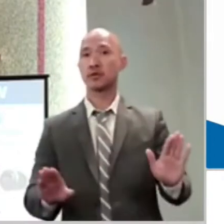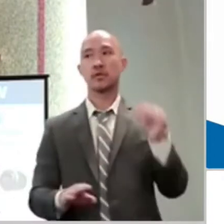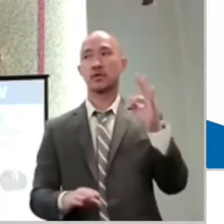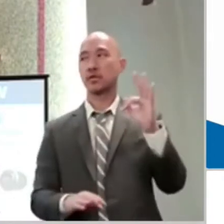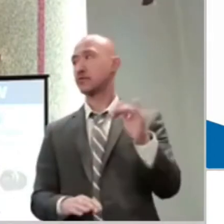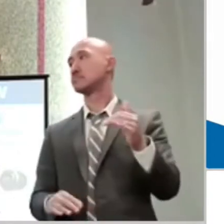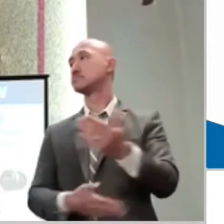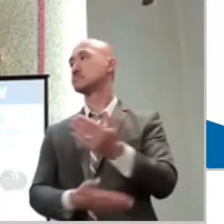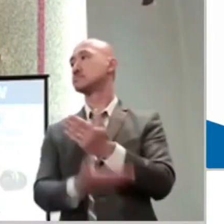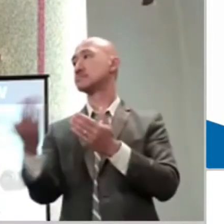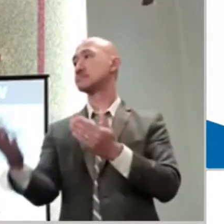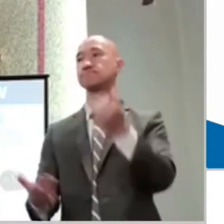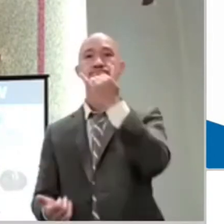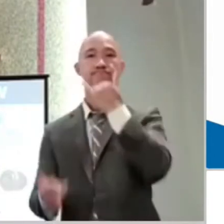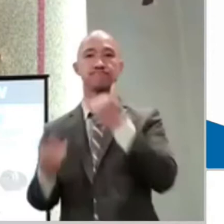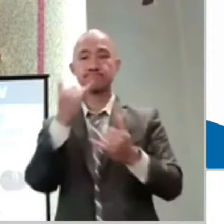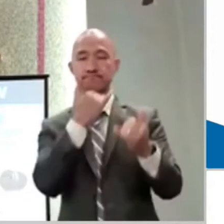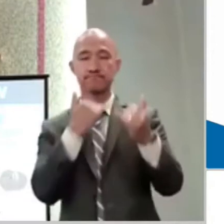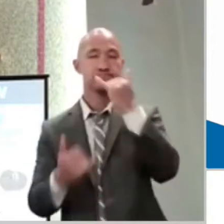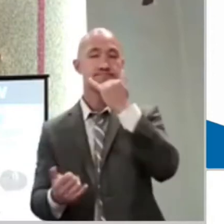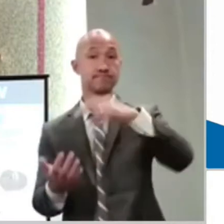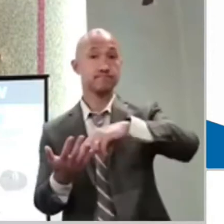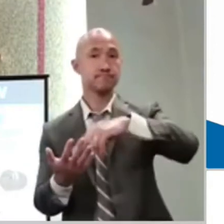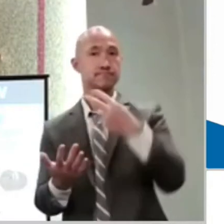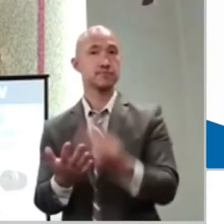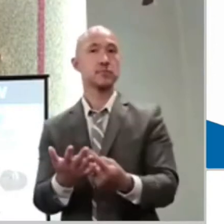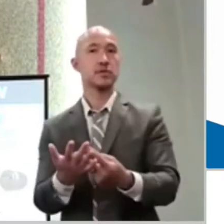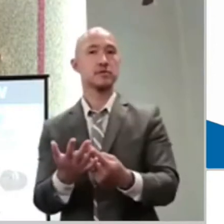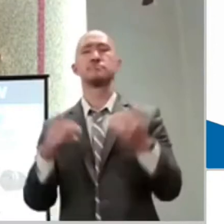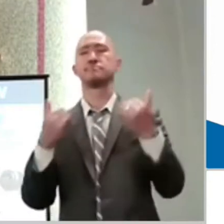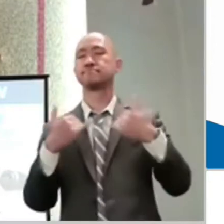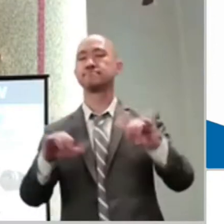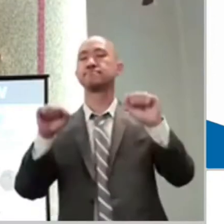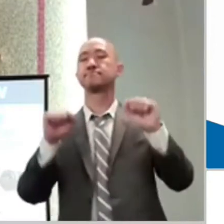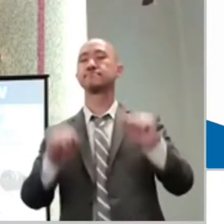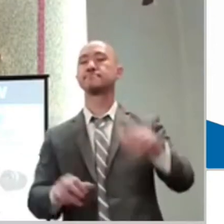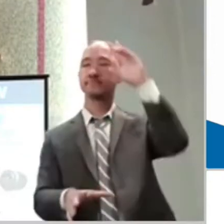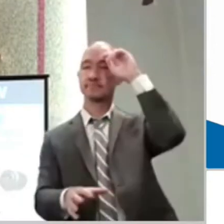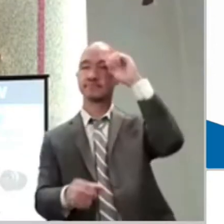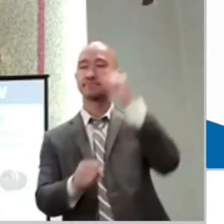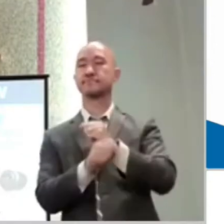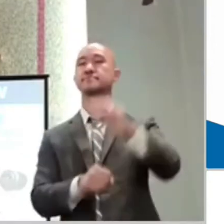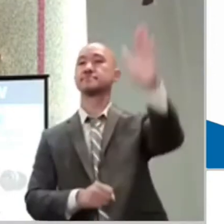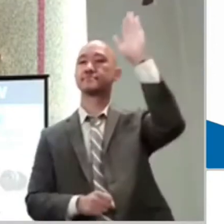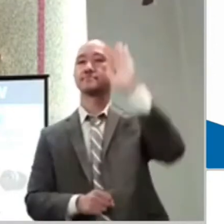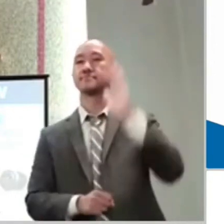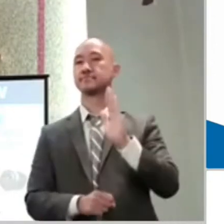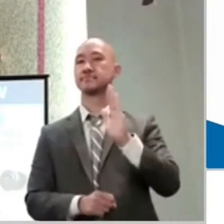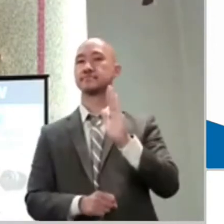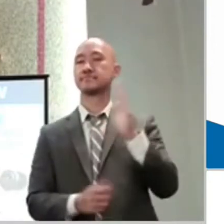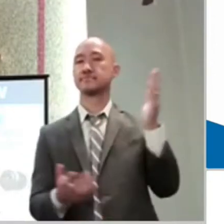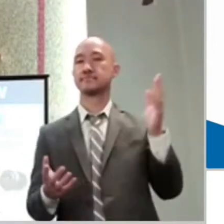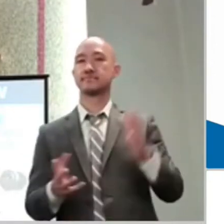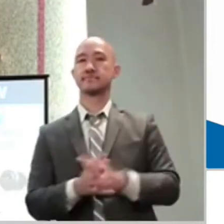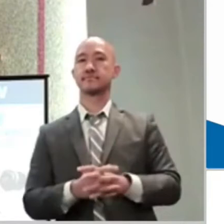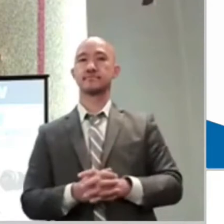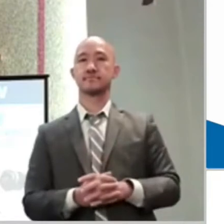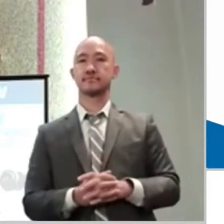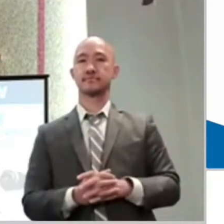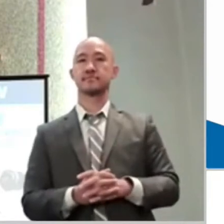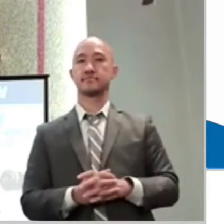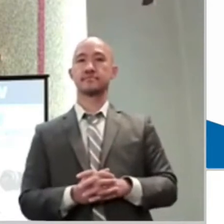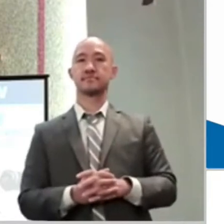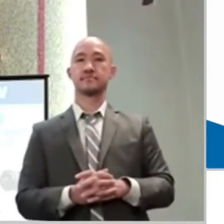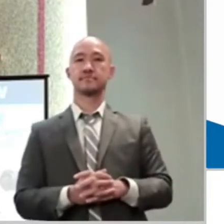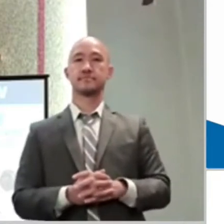is always working even in those disappointments. Because I trust that whatever action he takes that affects